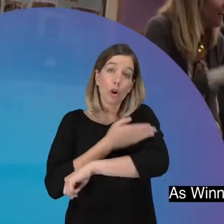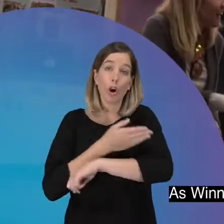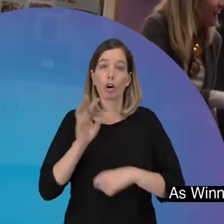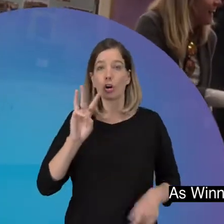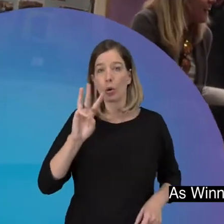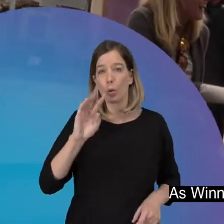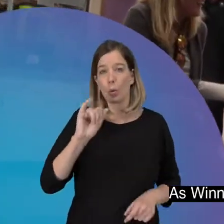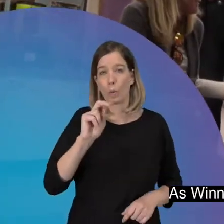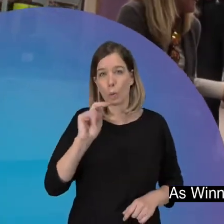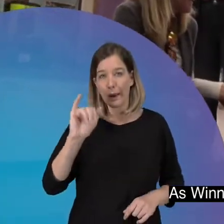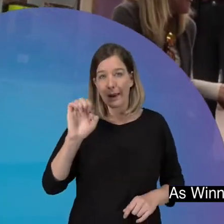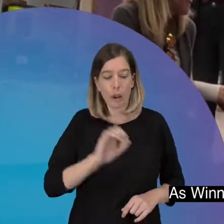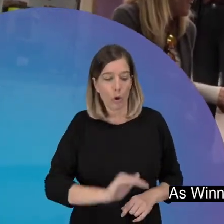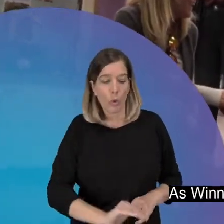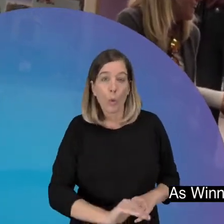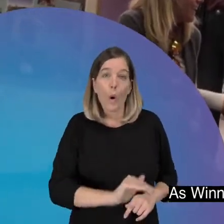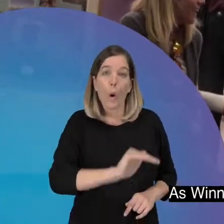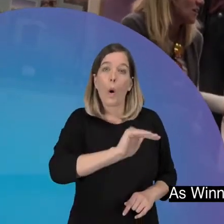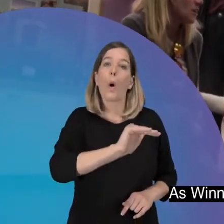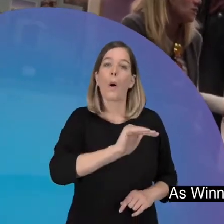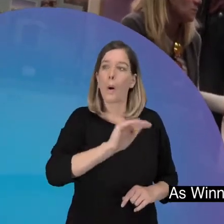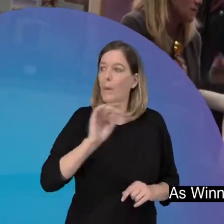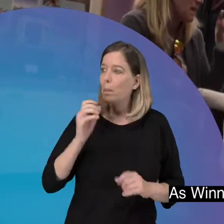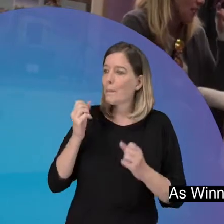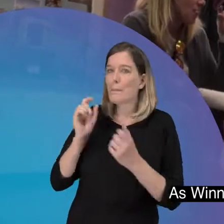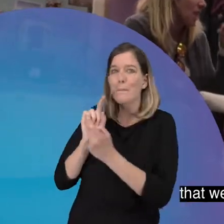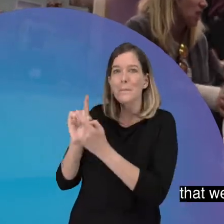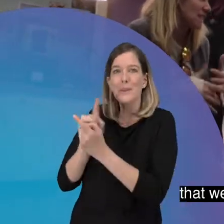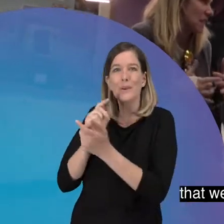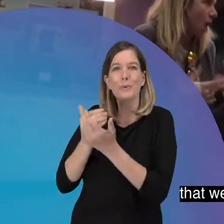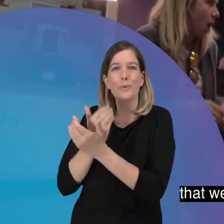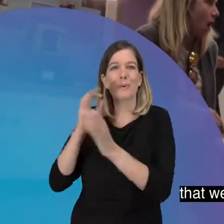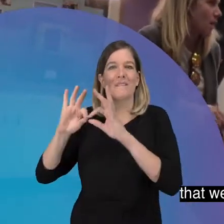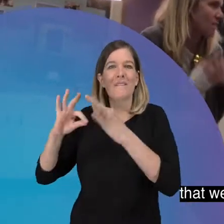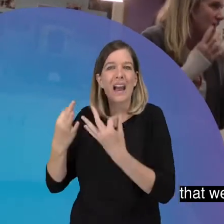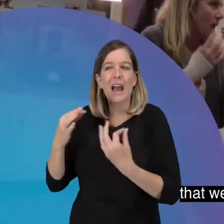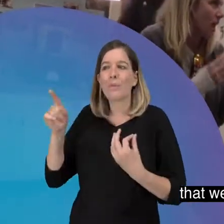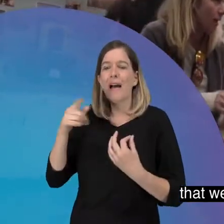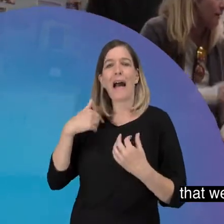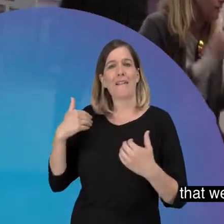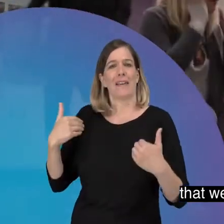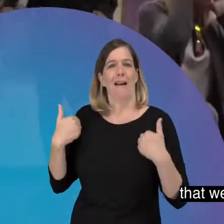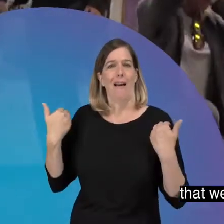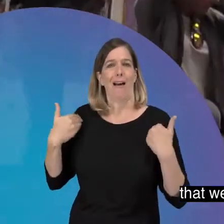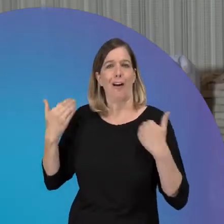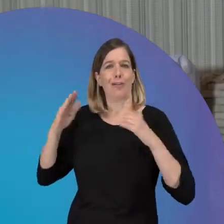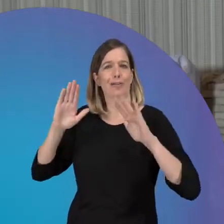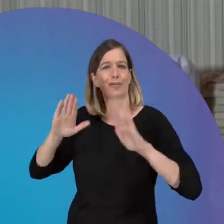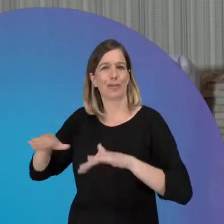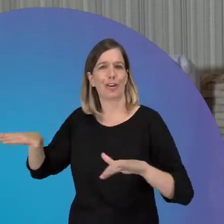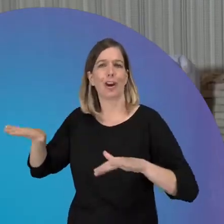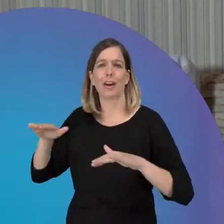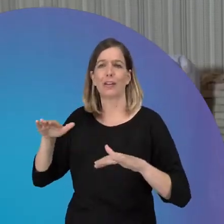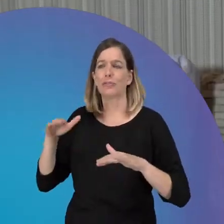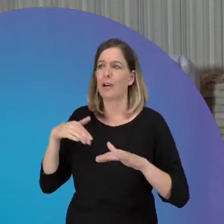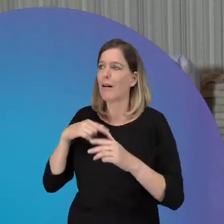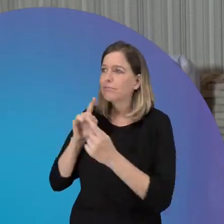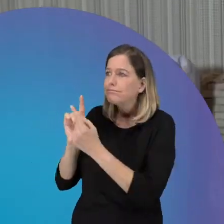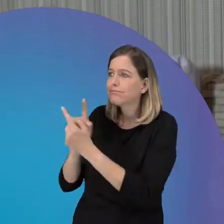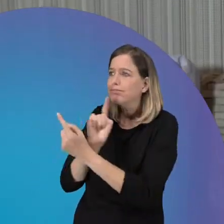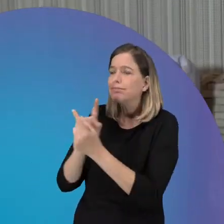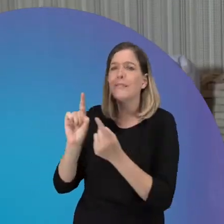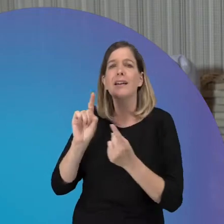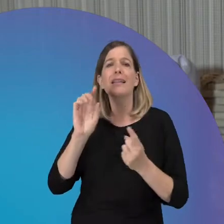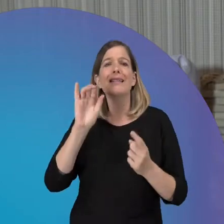As Winnie has gotten older, a lot of the families that we connect with now have children that are younger than she